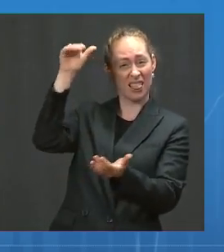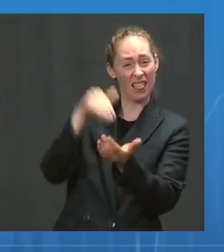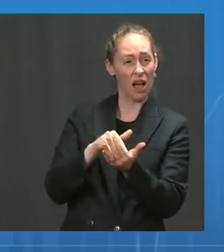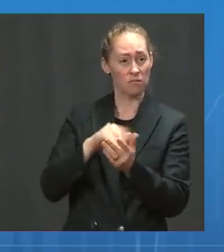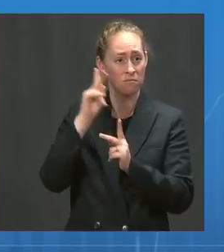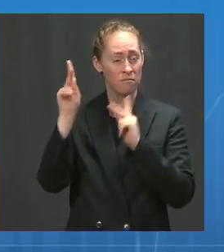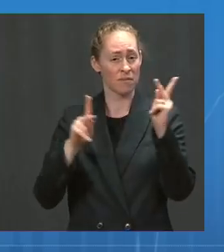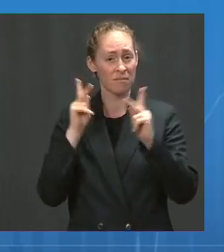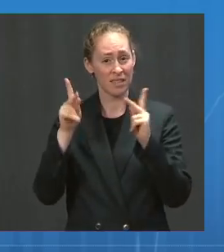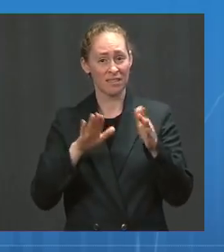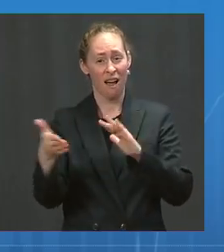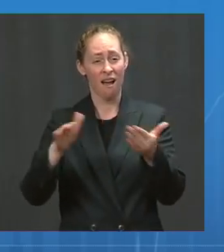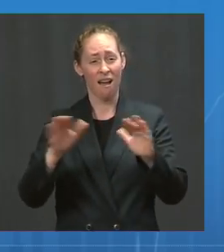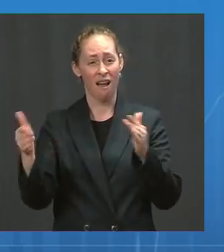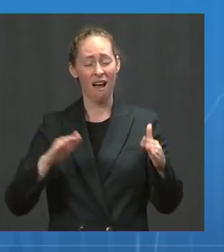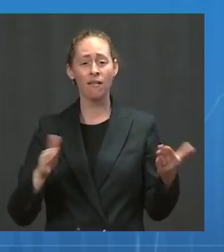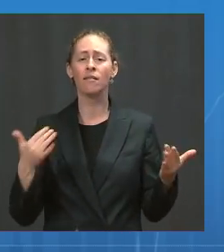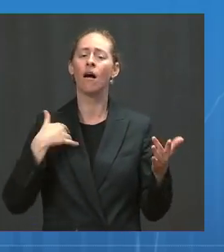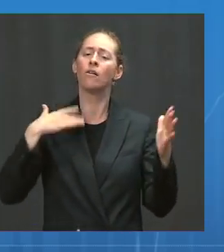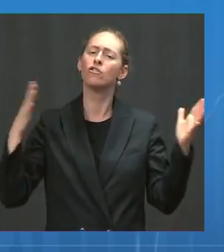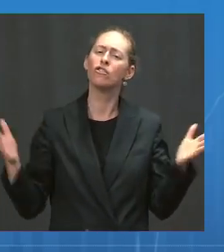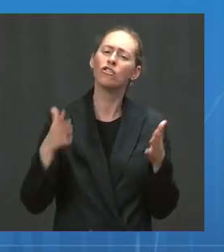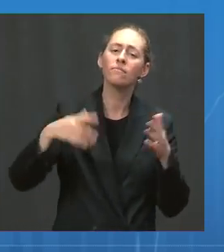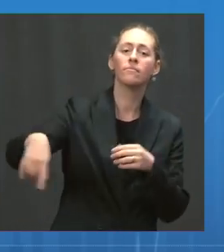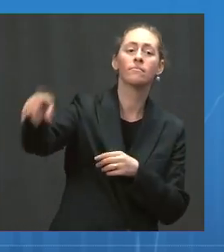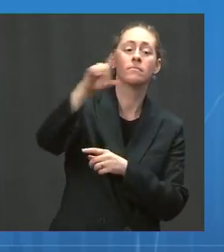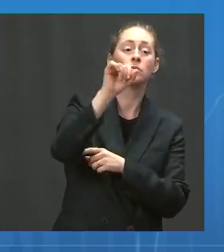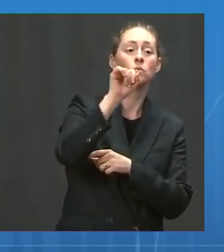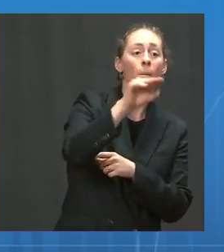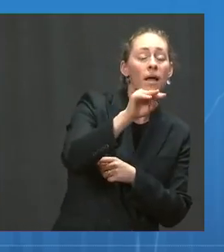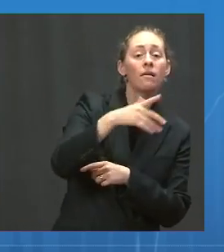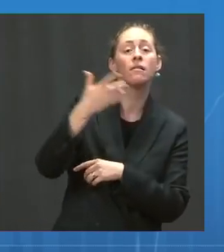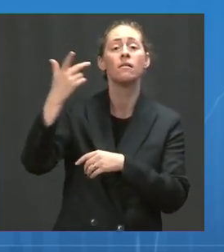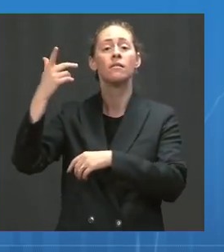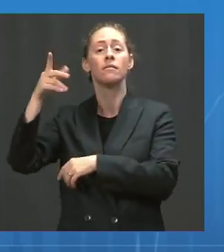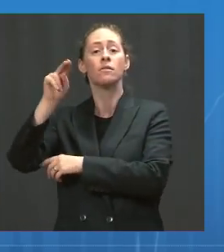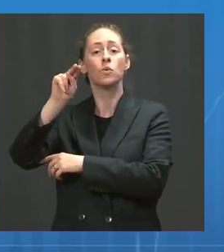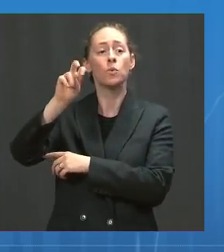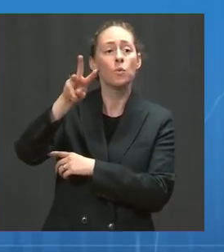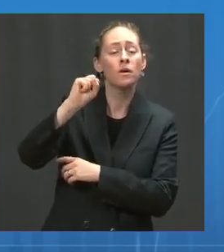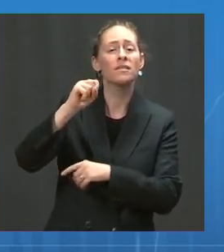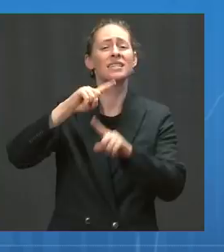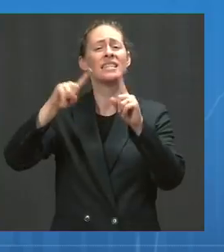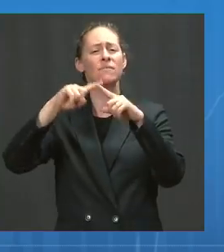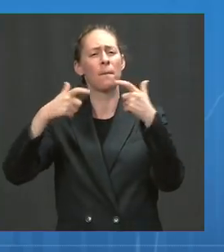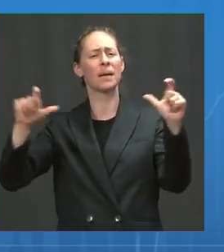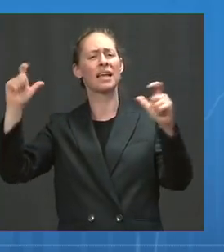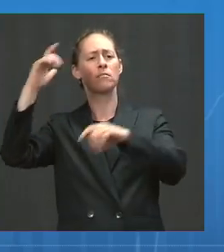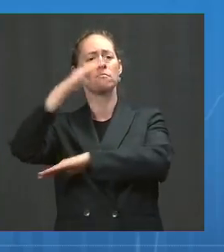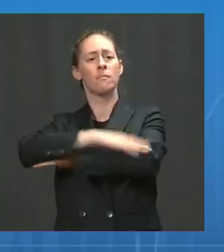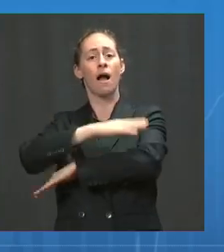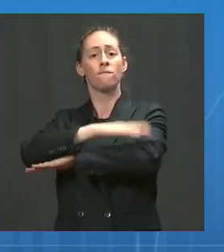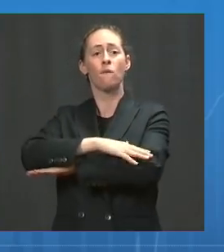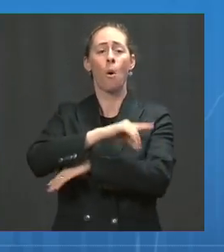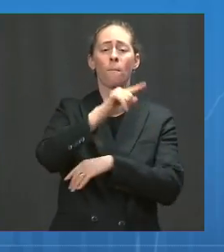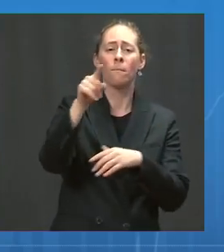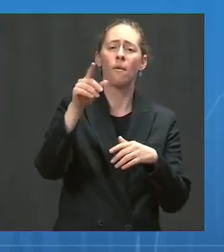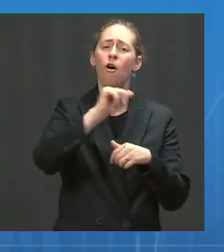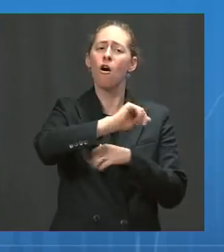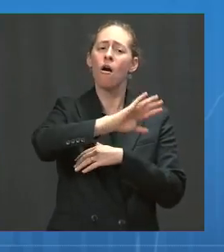social media and platforms, news organizations, individual Americans, to call this activity out